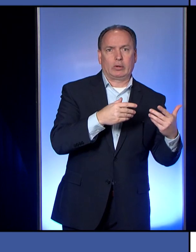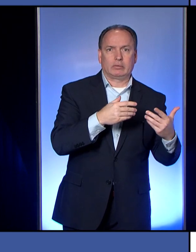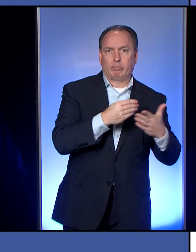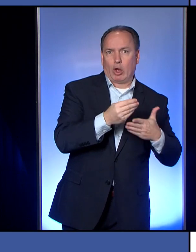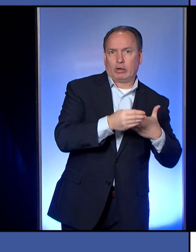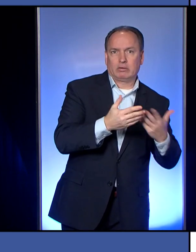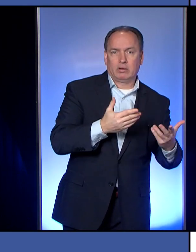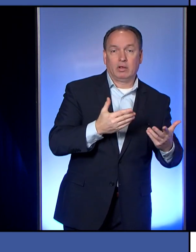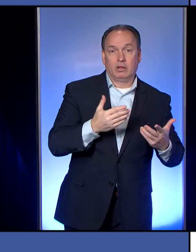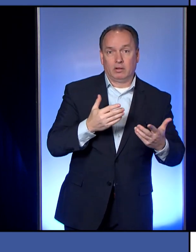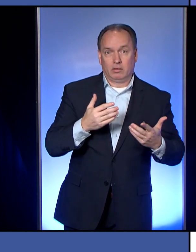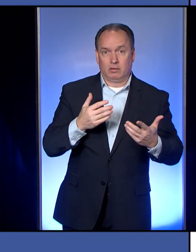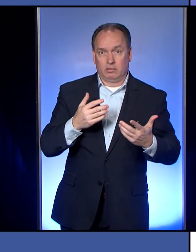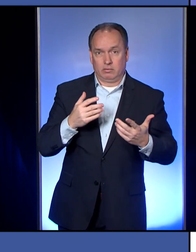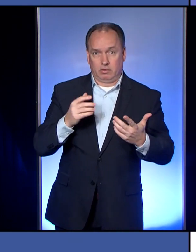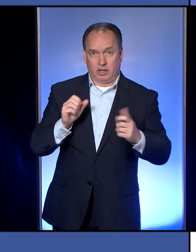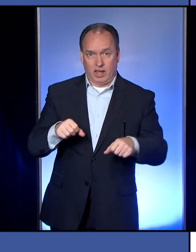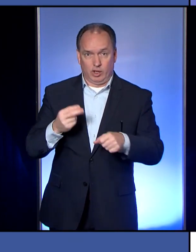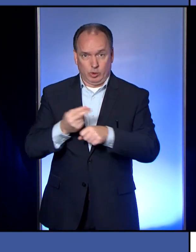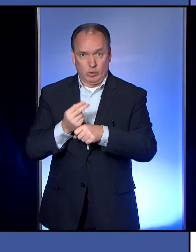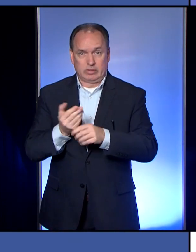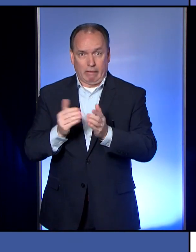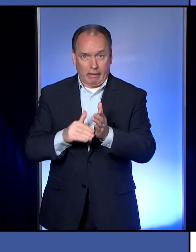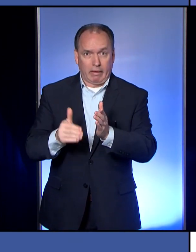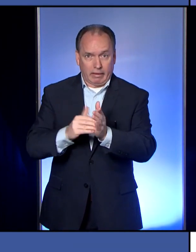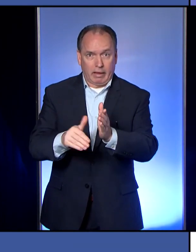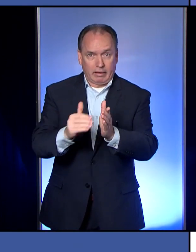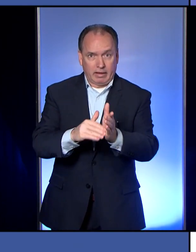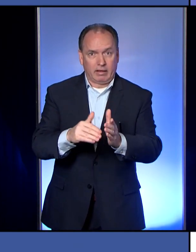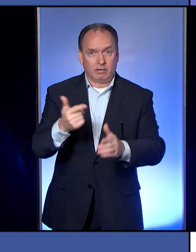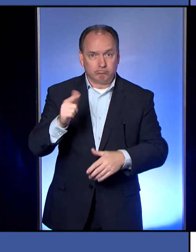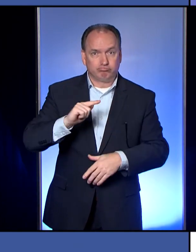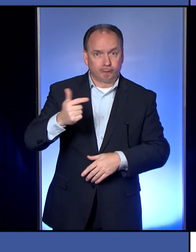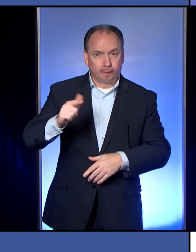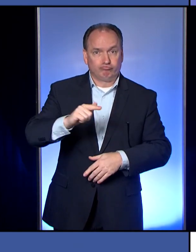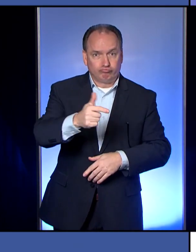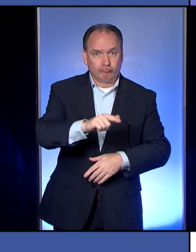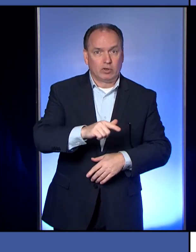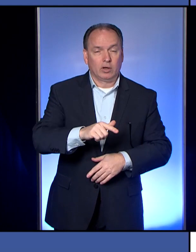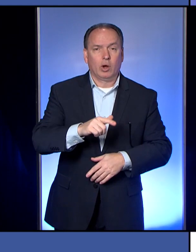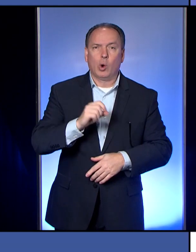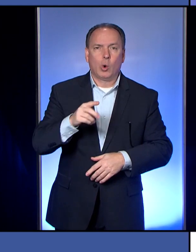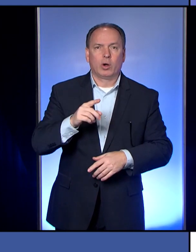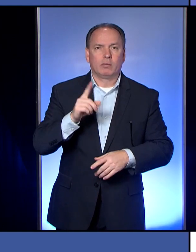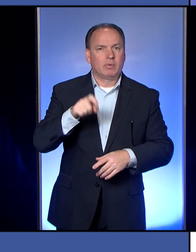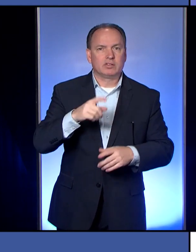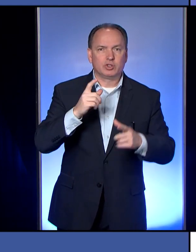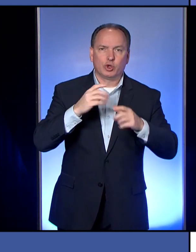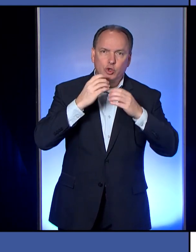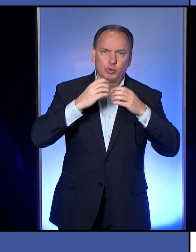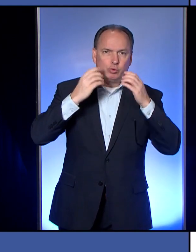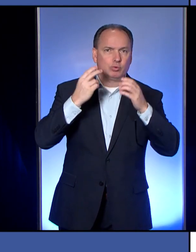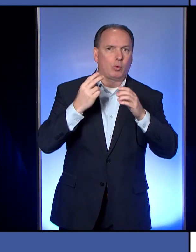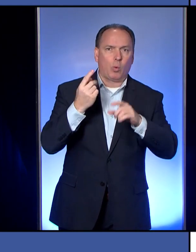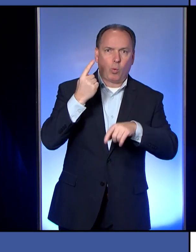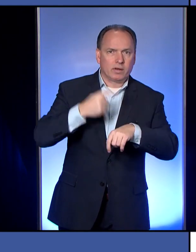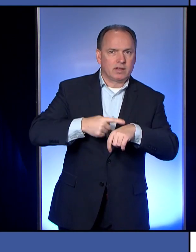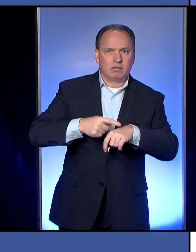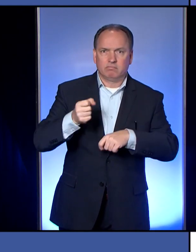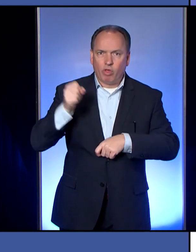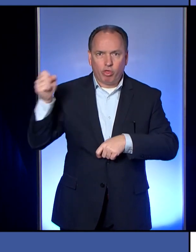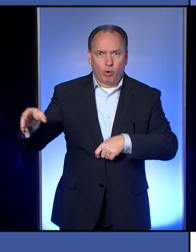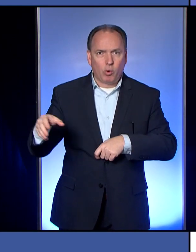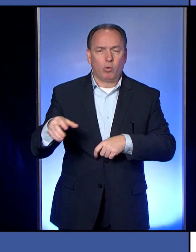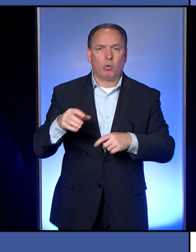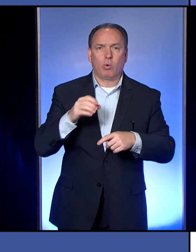in terms of whether or not things can be reused or if you should wear a mask and then dispose of it right away. And also, again, your recommendation to people who maybe